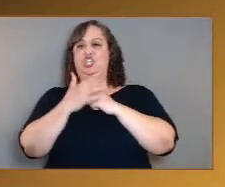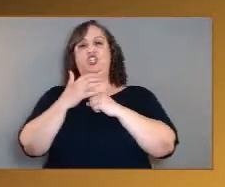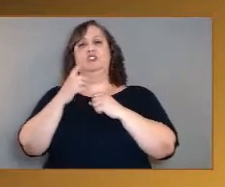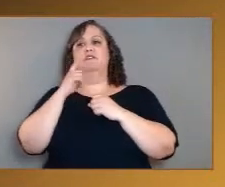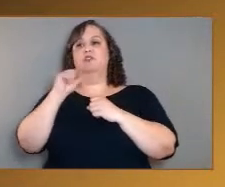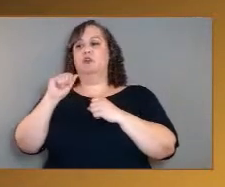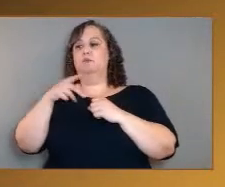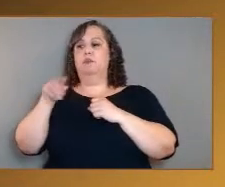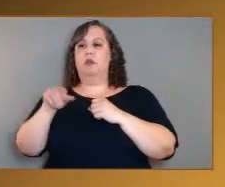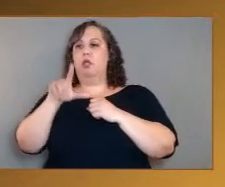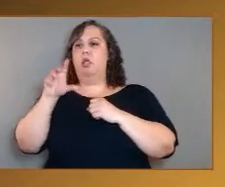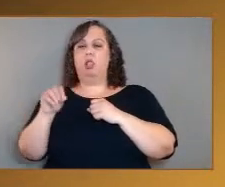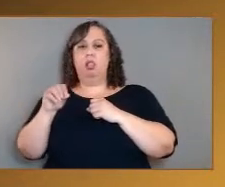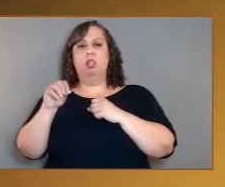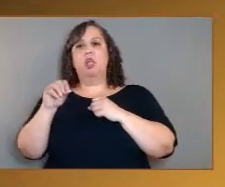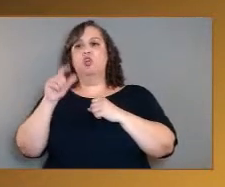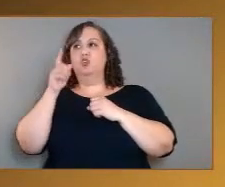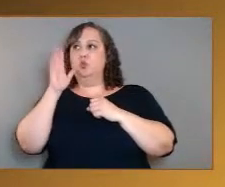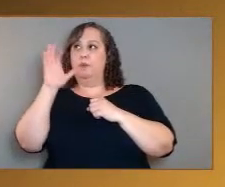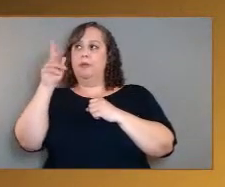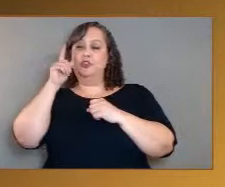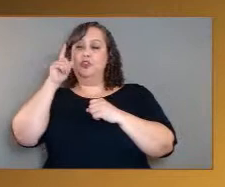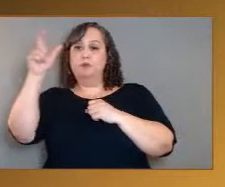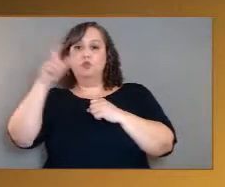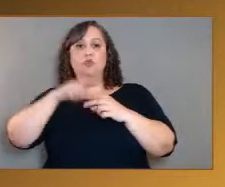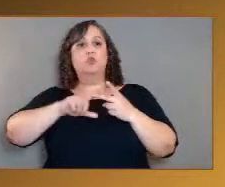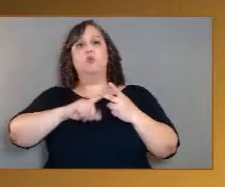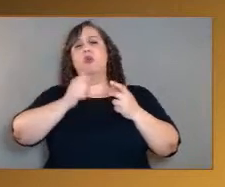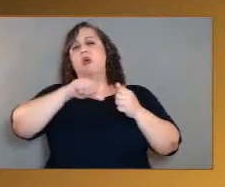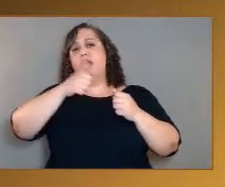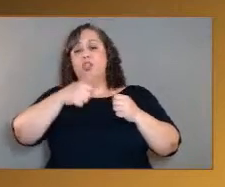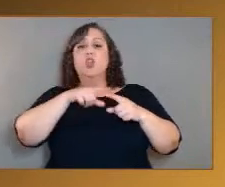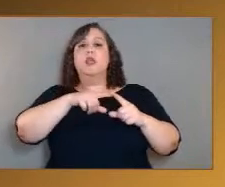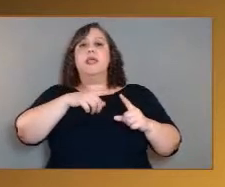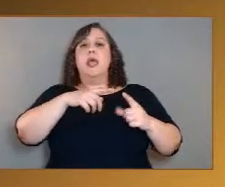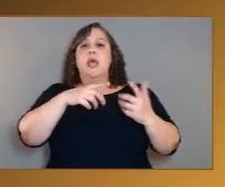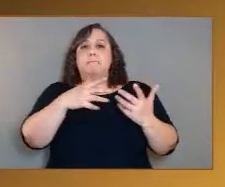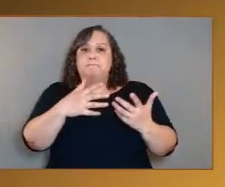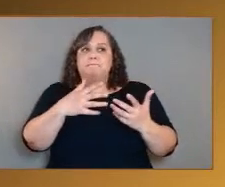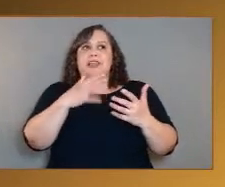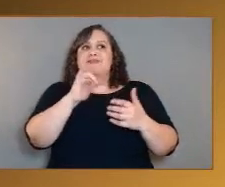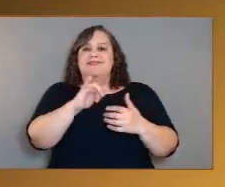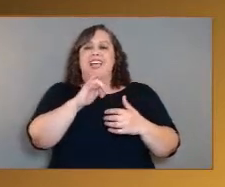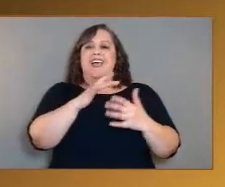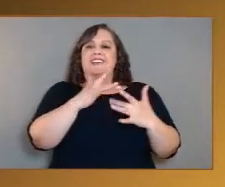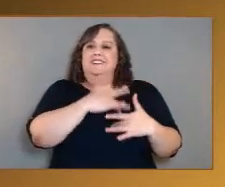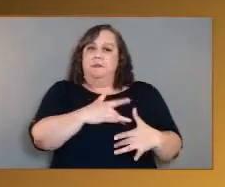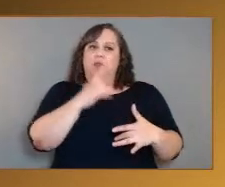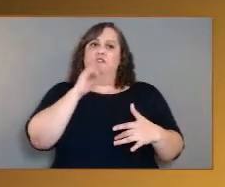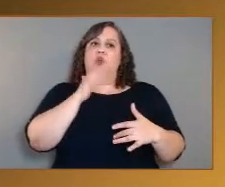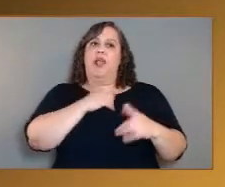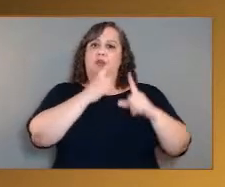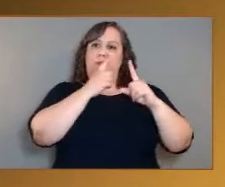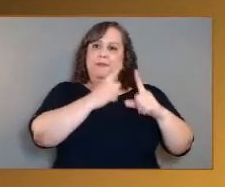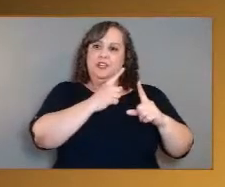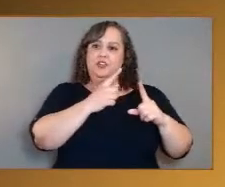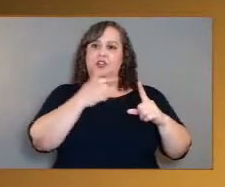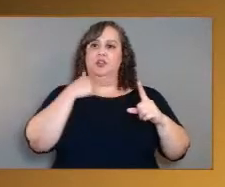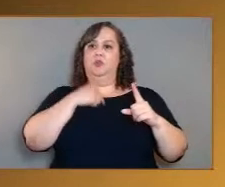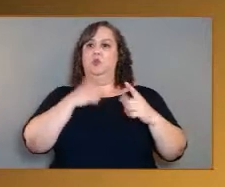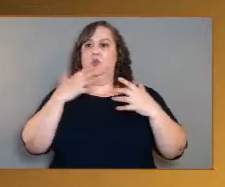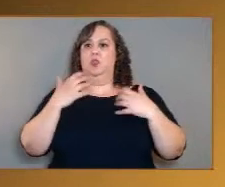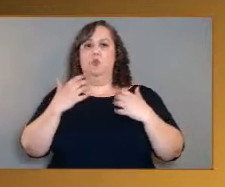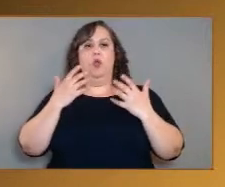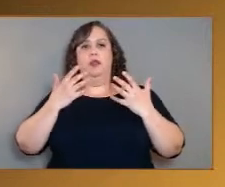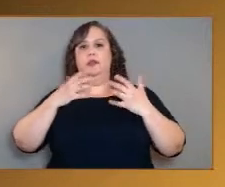Mars to land to exquisite landers. That feed forward is typical of our missions. And we want to get the women and robots and